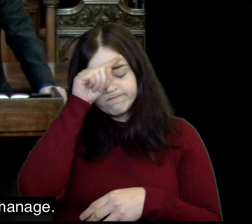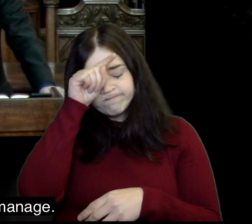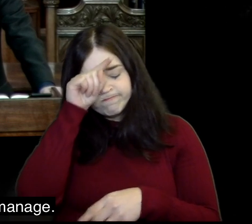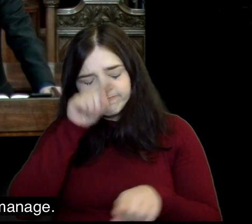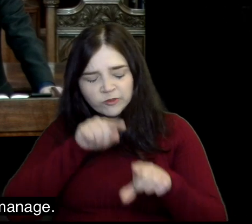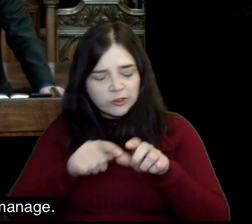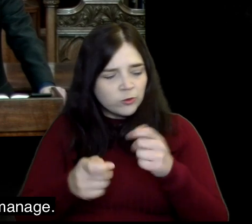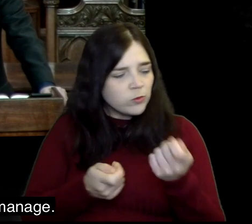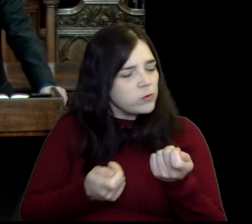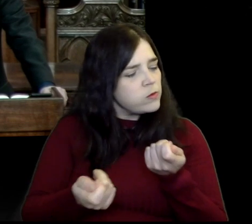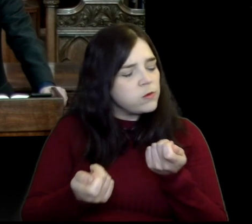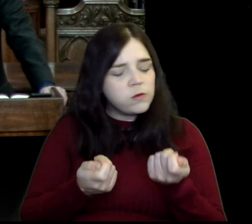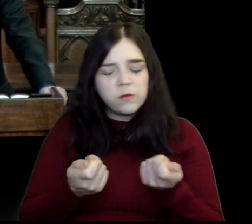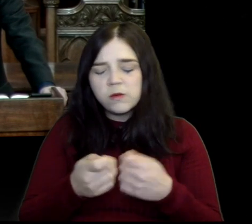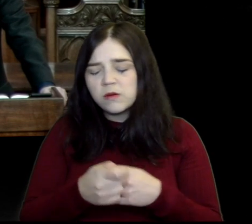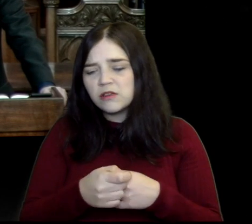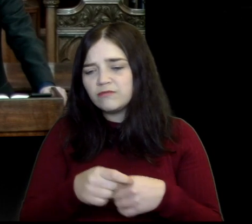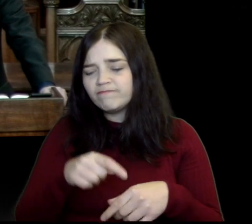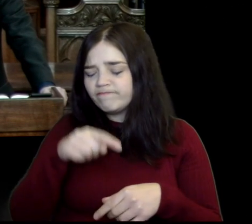We have tried to manage